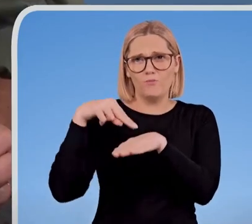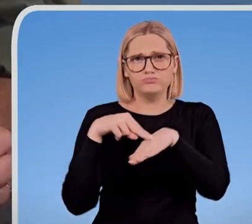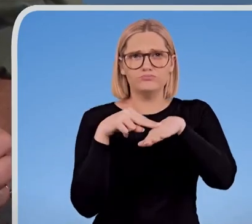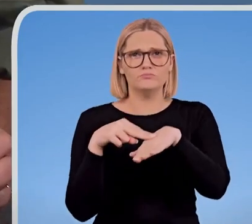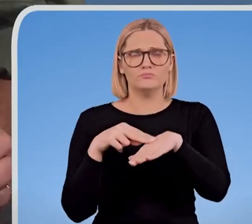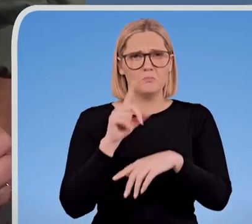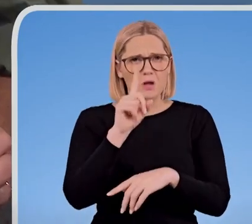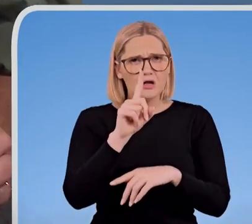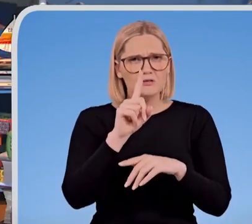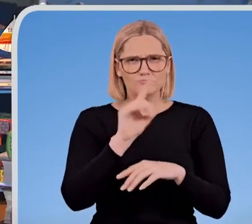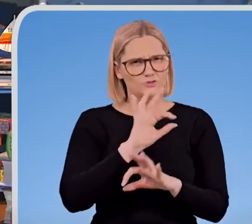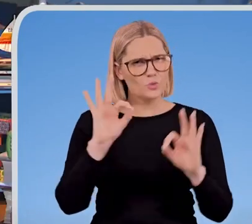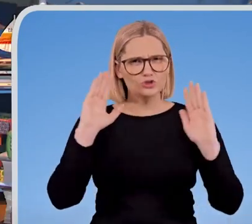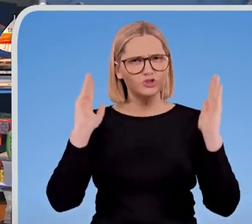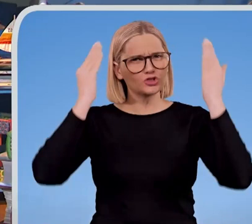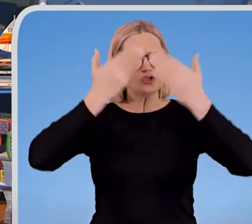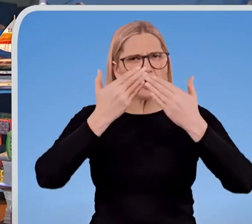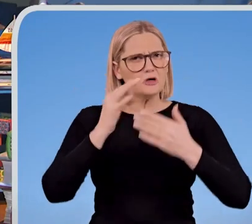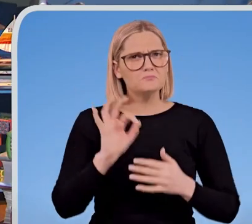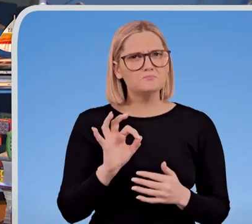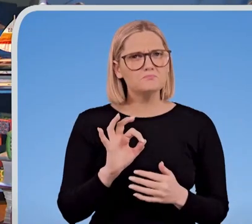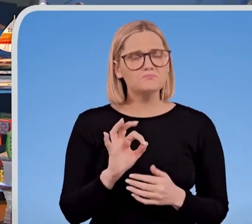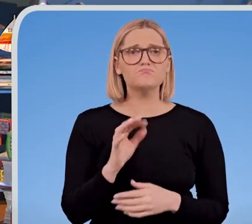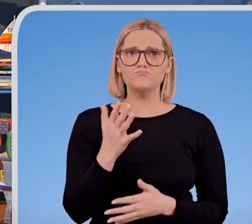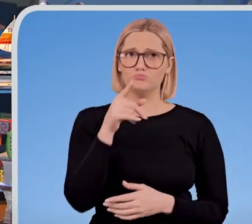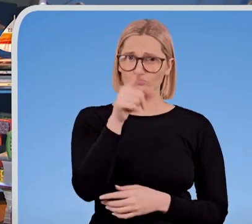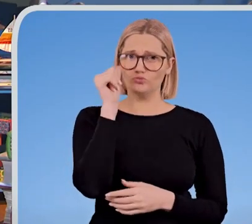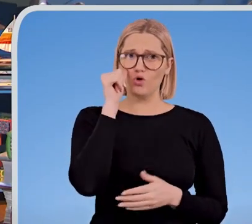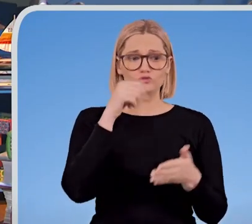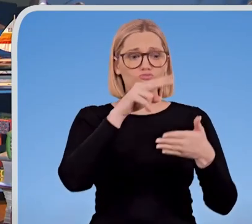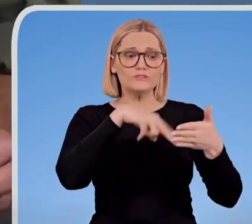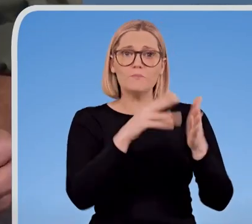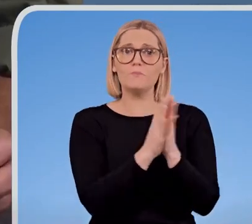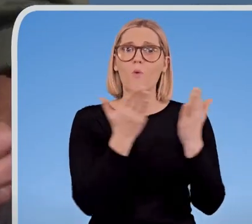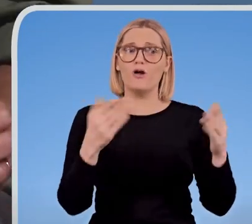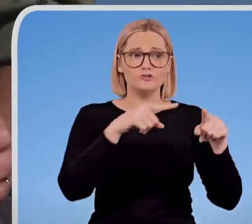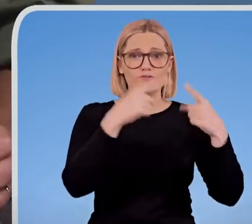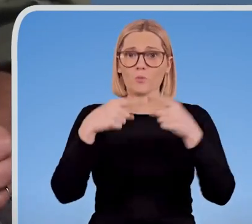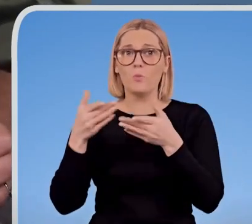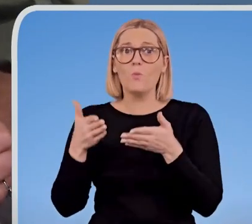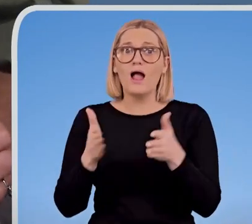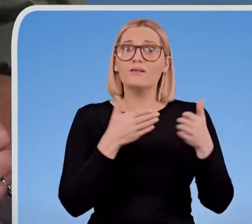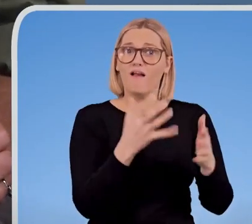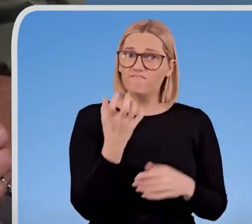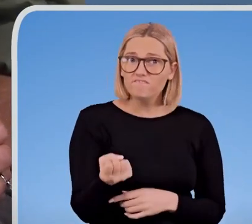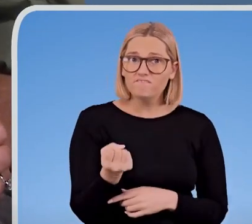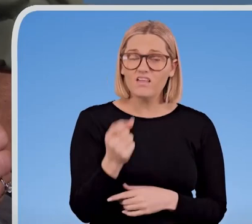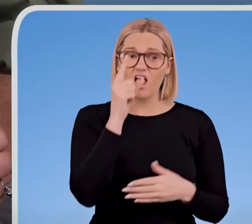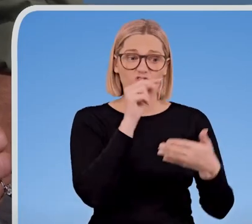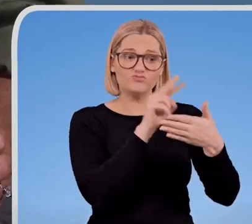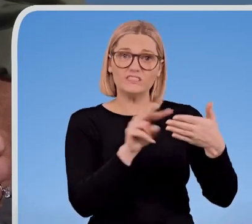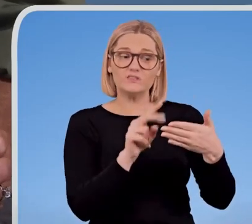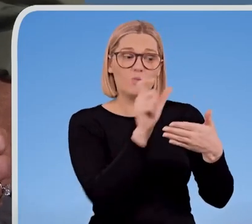it? Hmm. Did you know this story can be read in different ways? By looking at the words and pictures,